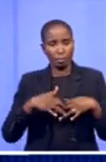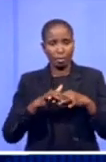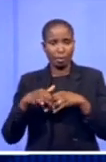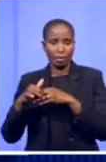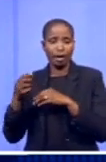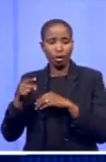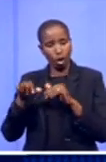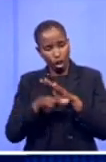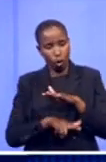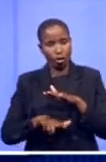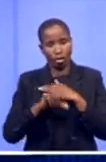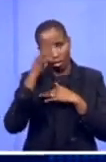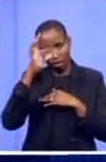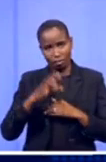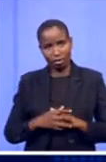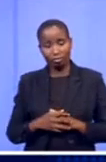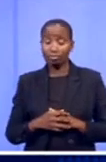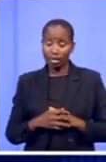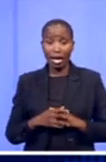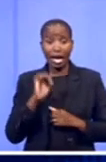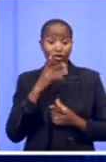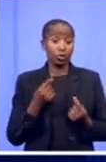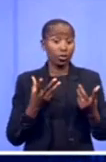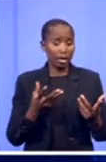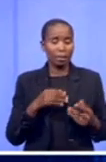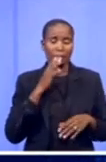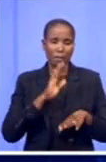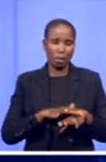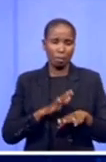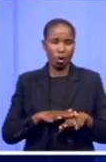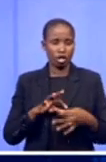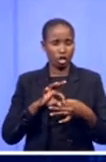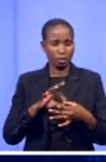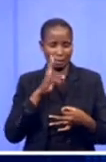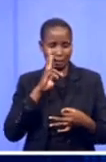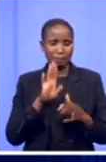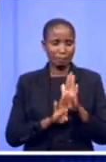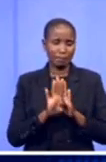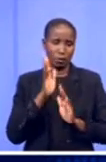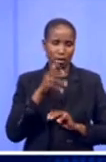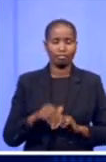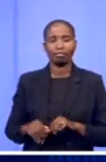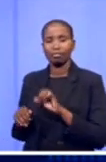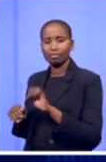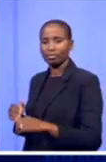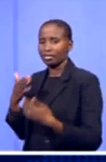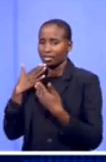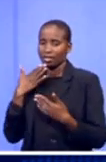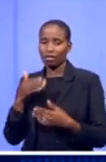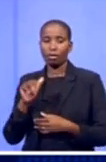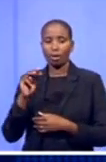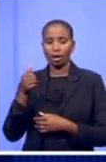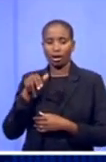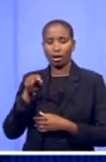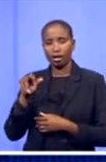of investments being announced. Turimakaya, thank you so much for setting the scene for us, as we expect that SA Investment